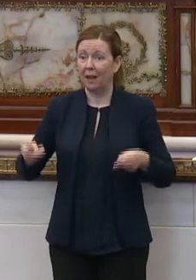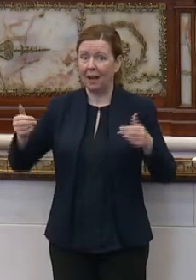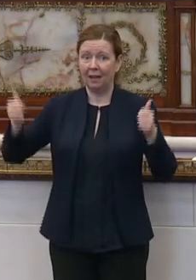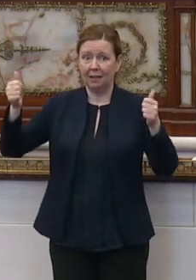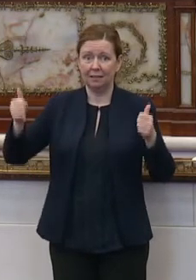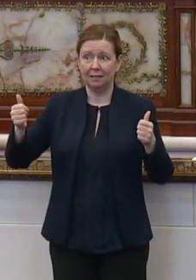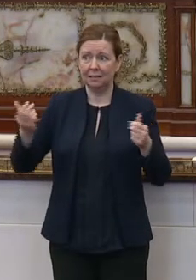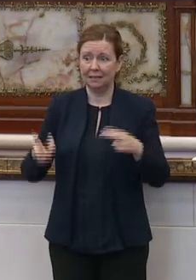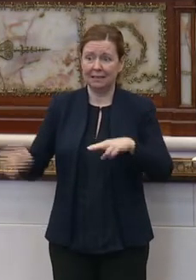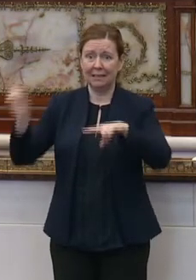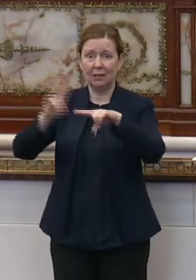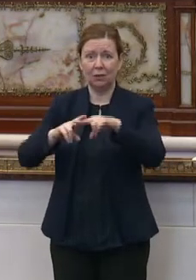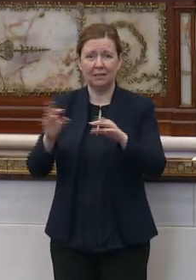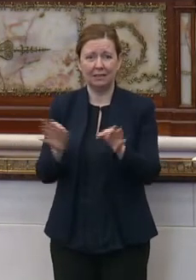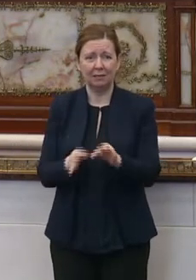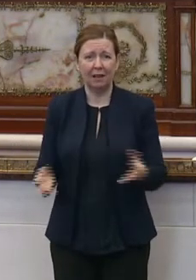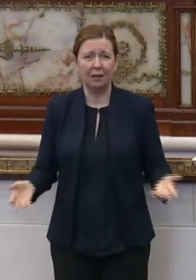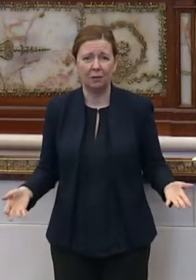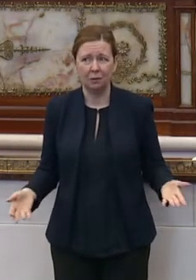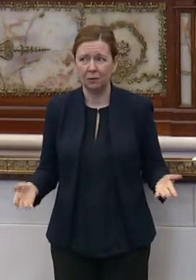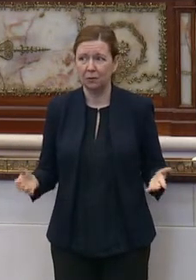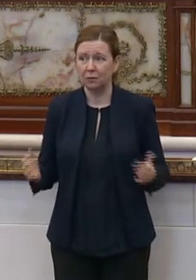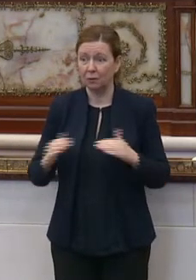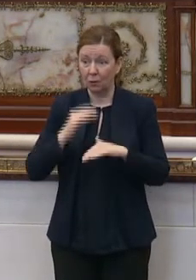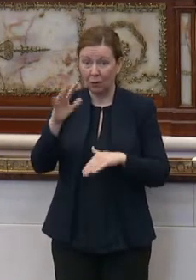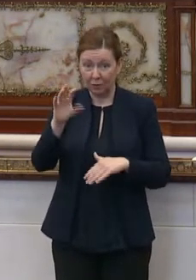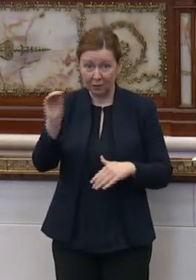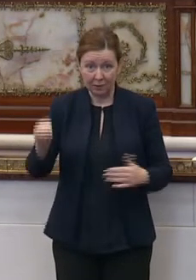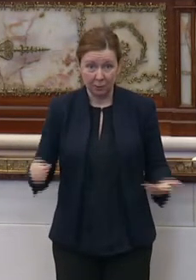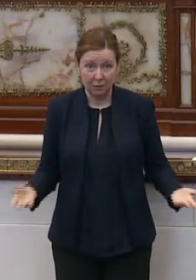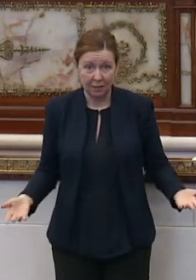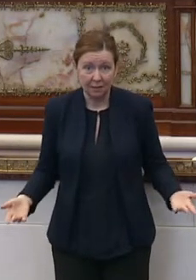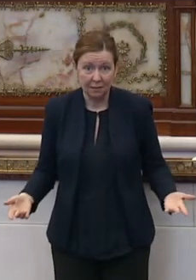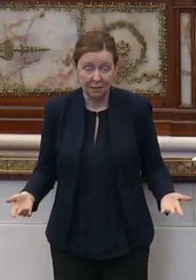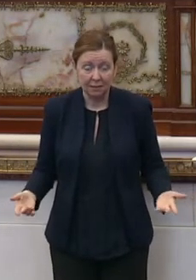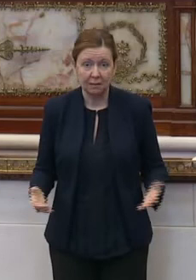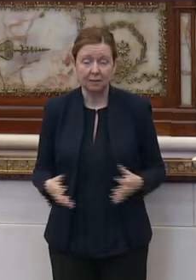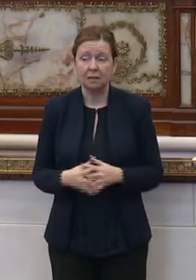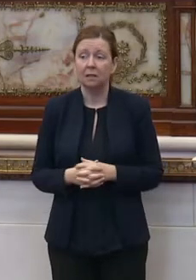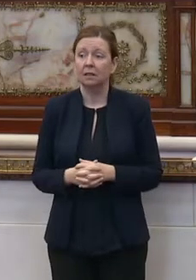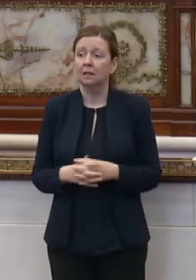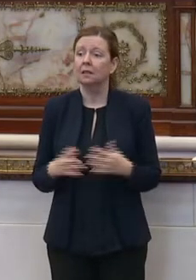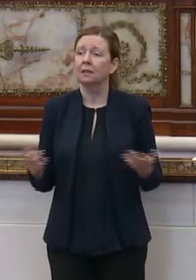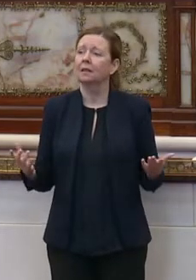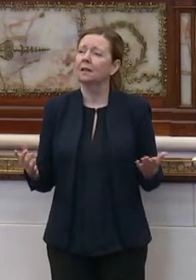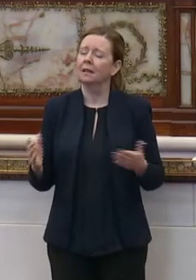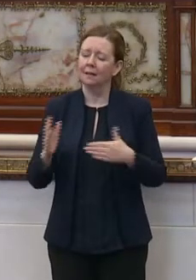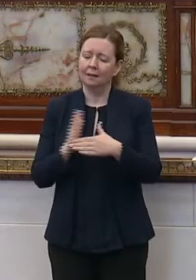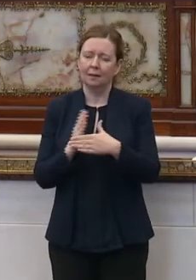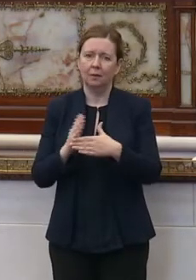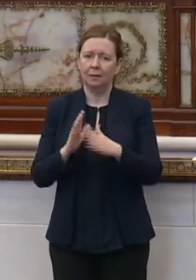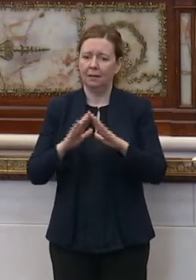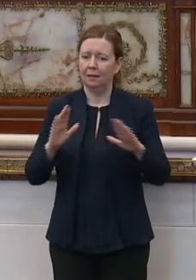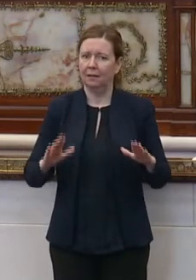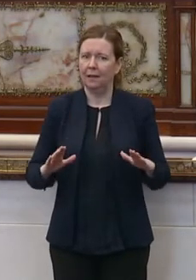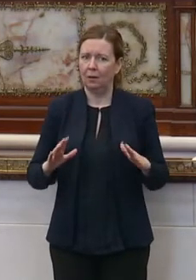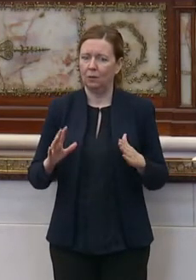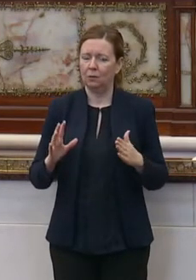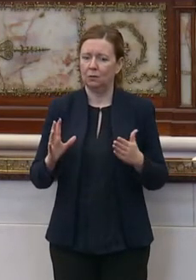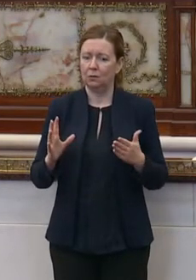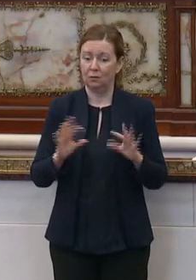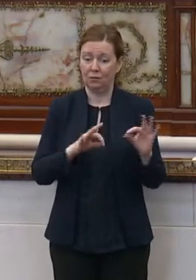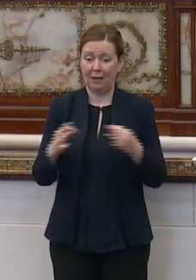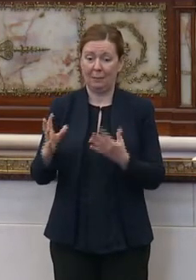increases in values over 50%. Now, the median household income in this city